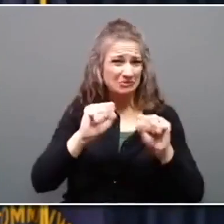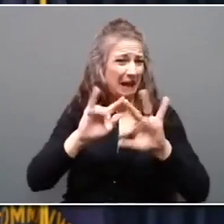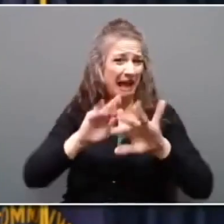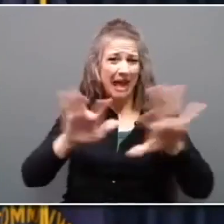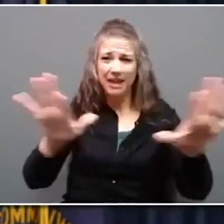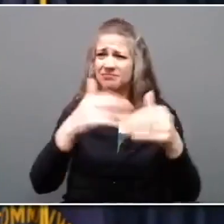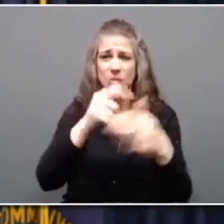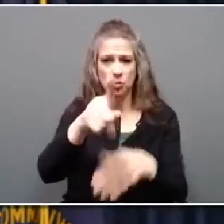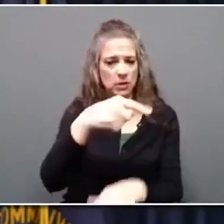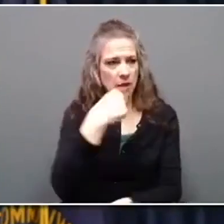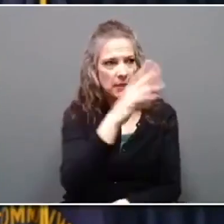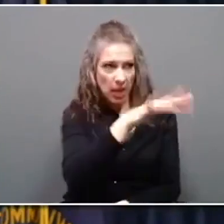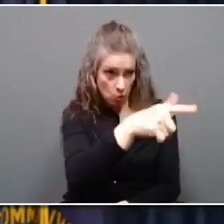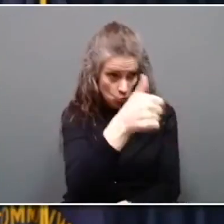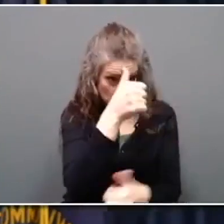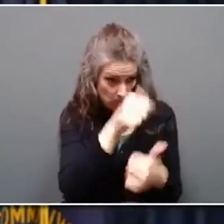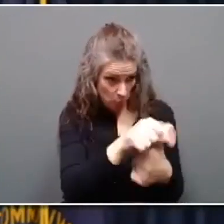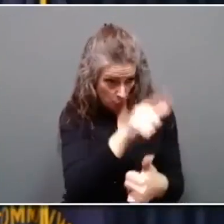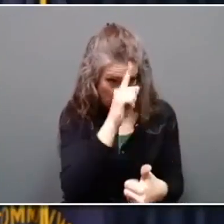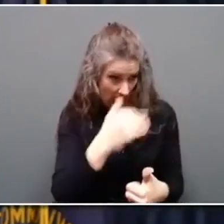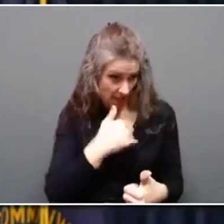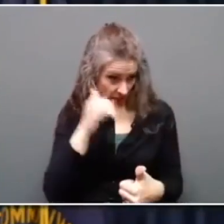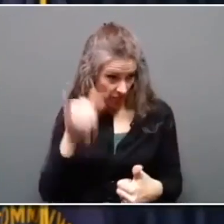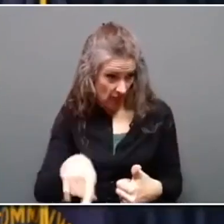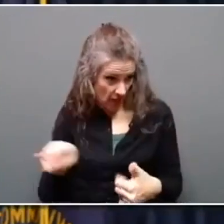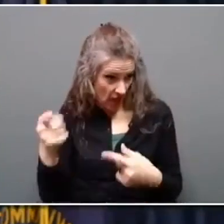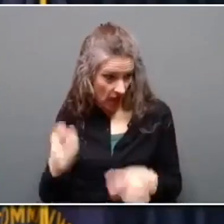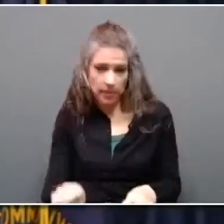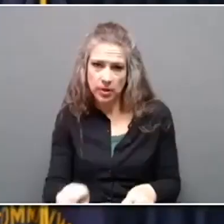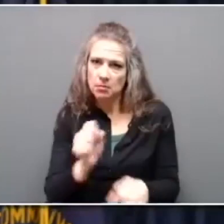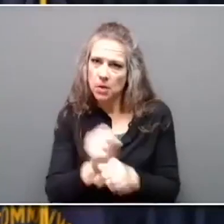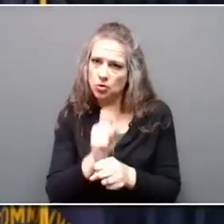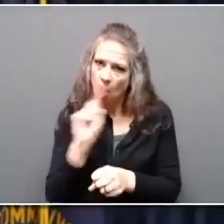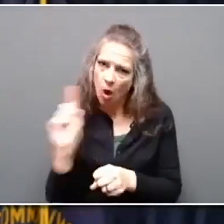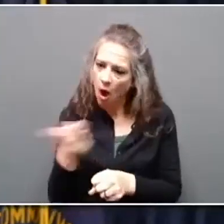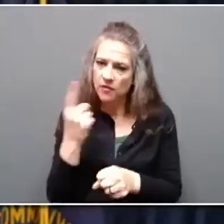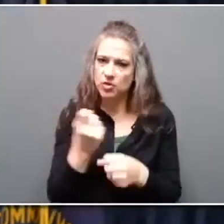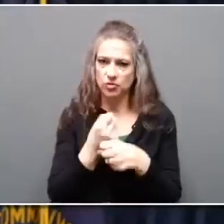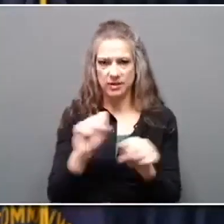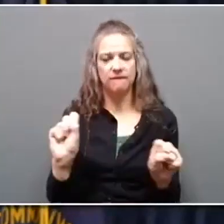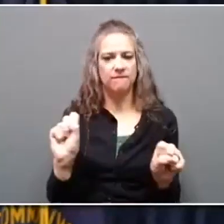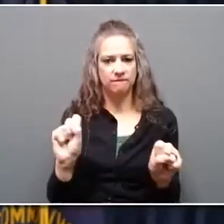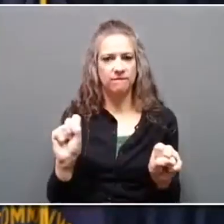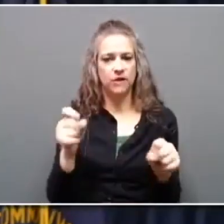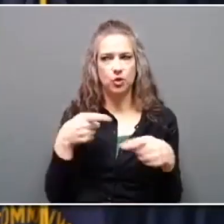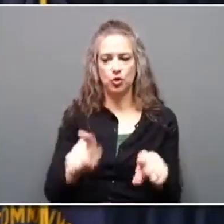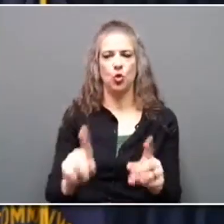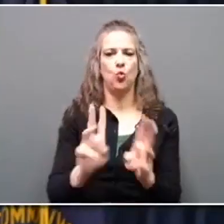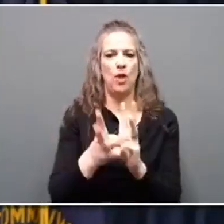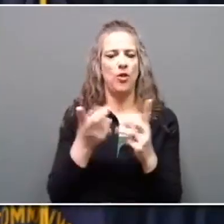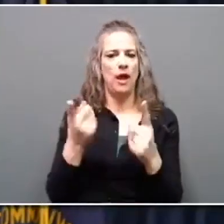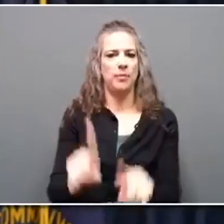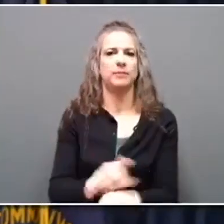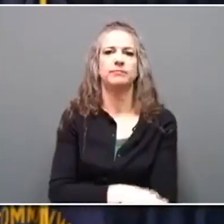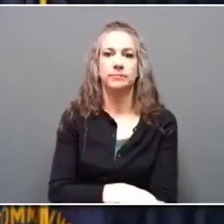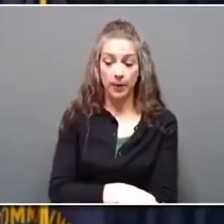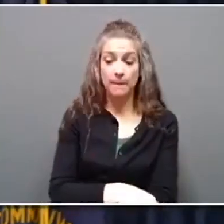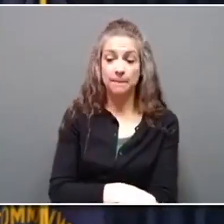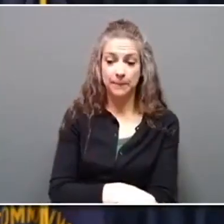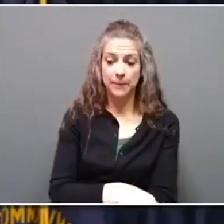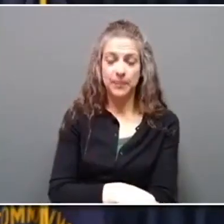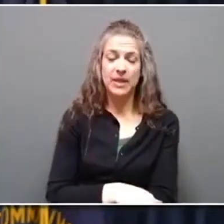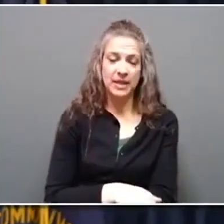them and talk to them and make sure that each and every one of us are safe during these weather events. Okay, two